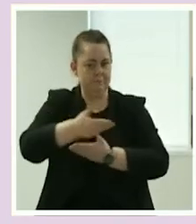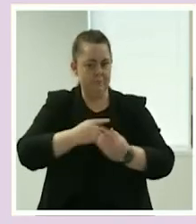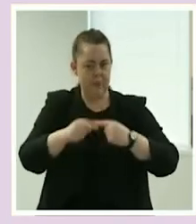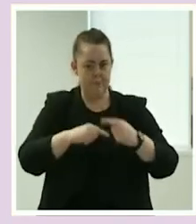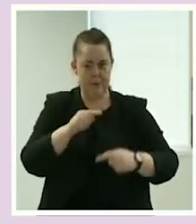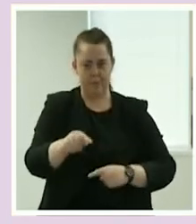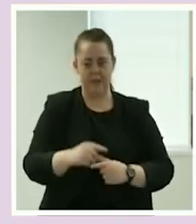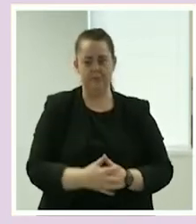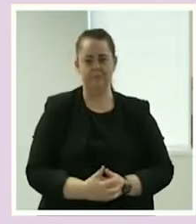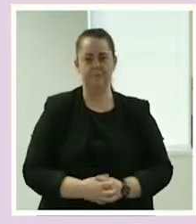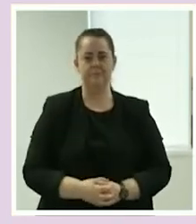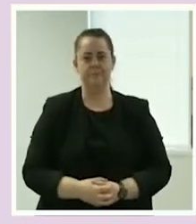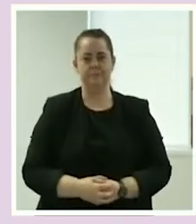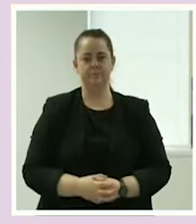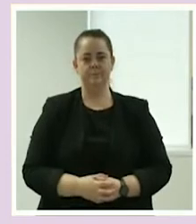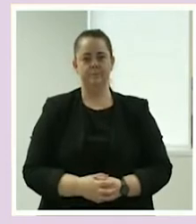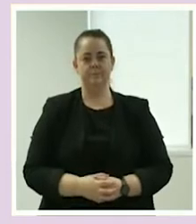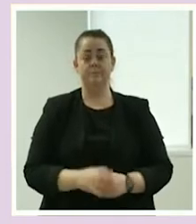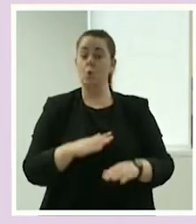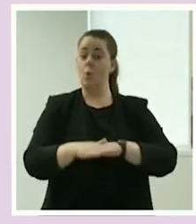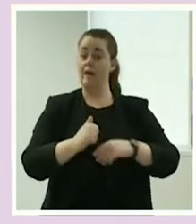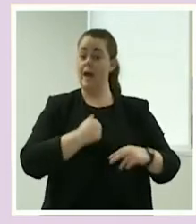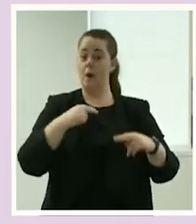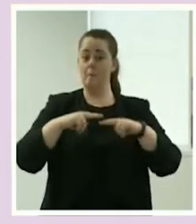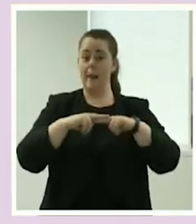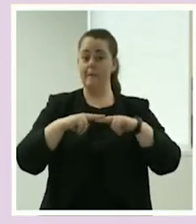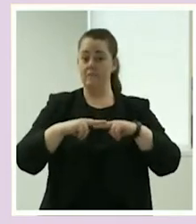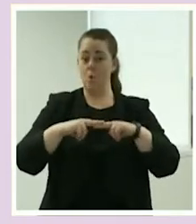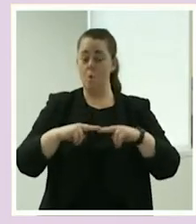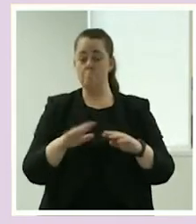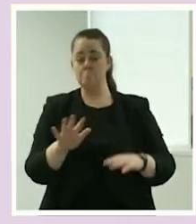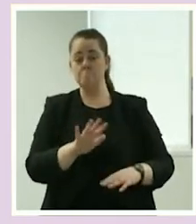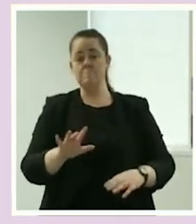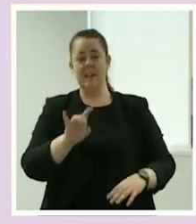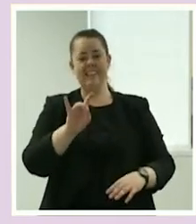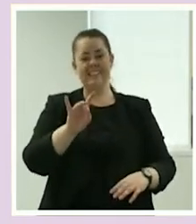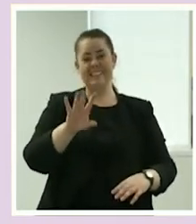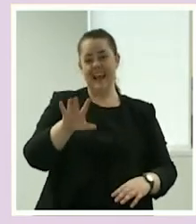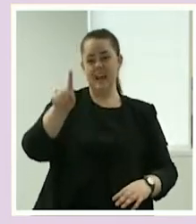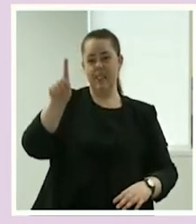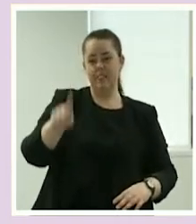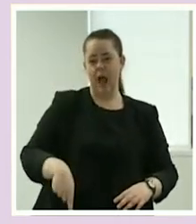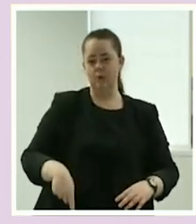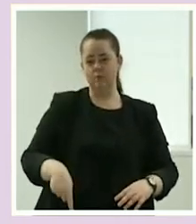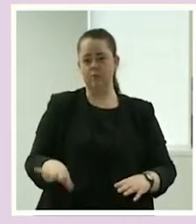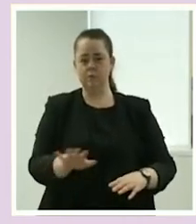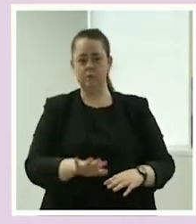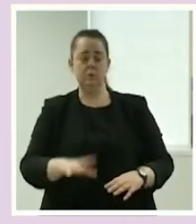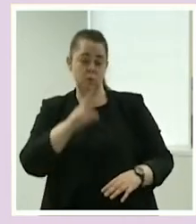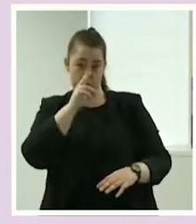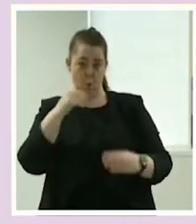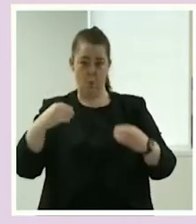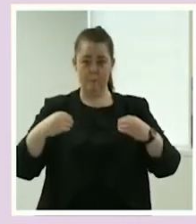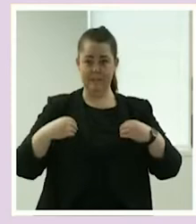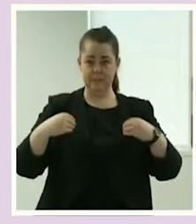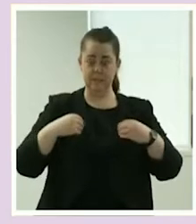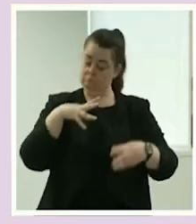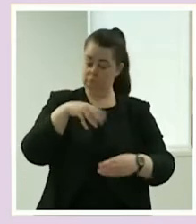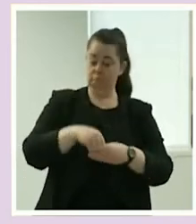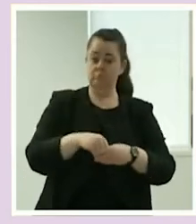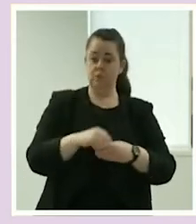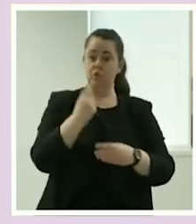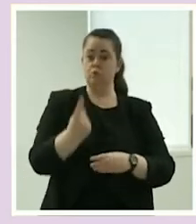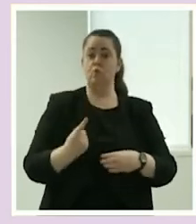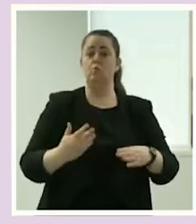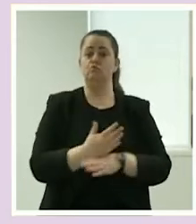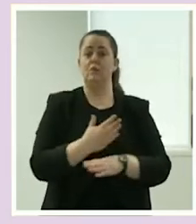In terms of the Mable platform, we have almost 10,000 or in fact in excess of 10,000 small business owners, including sole traders providing